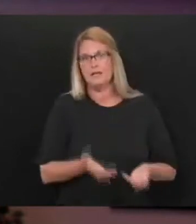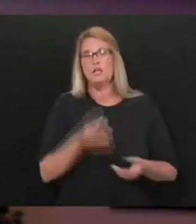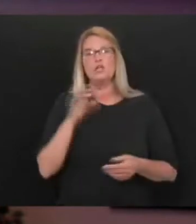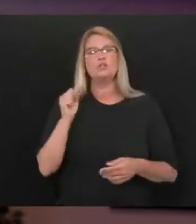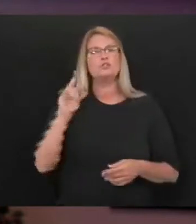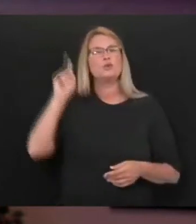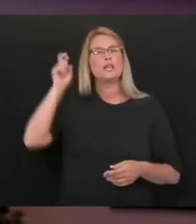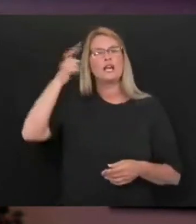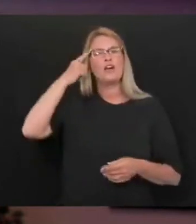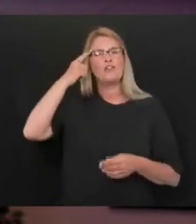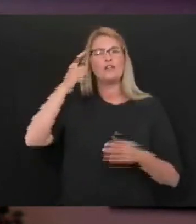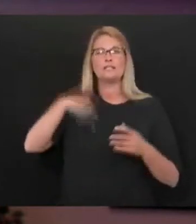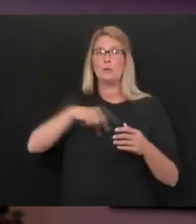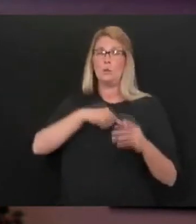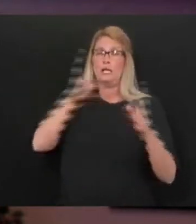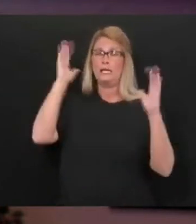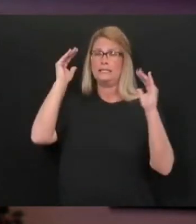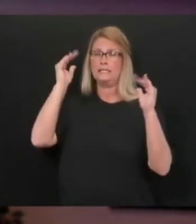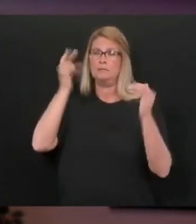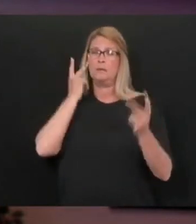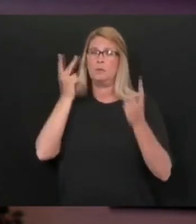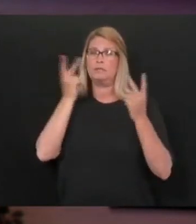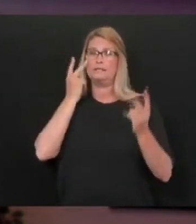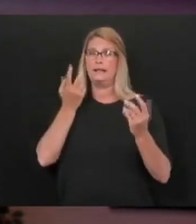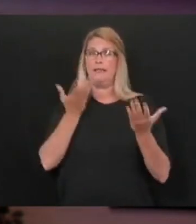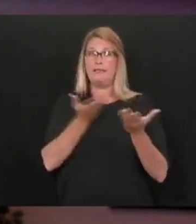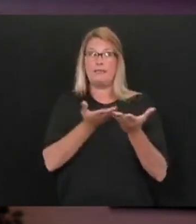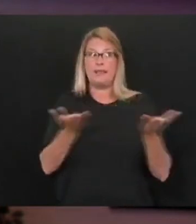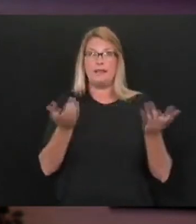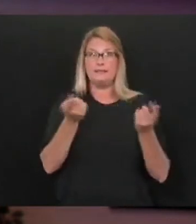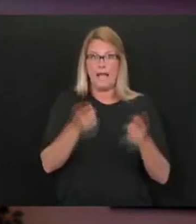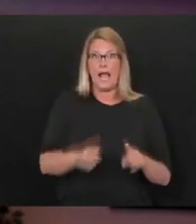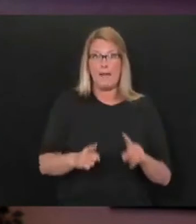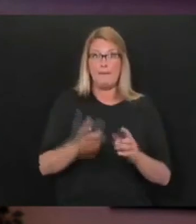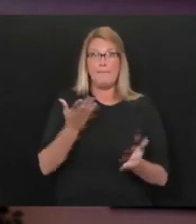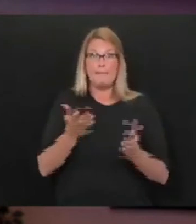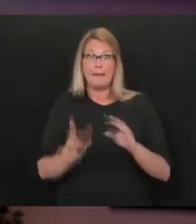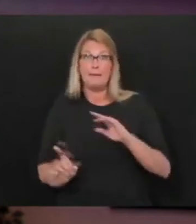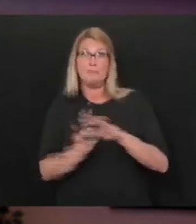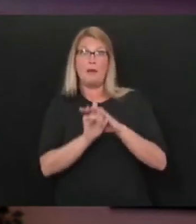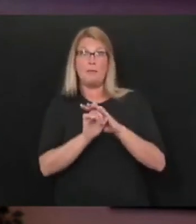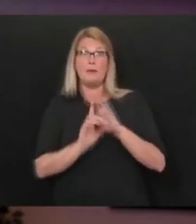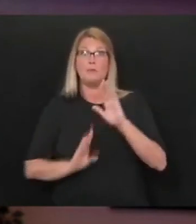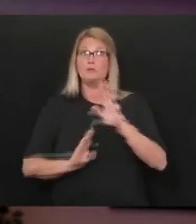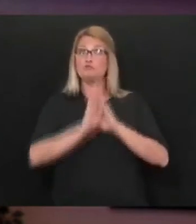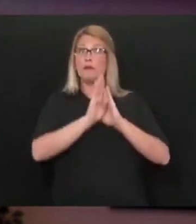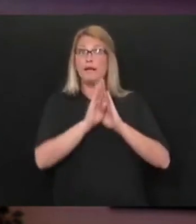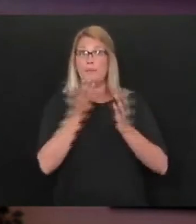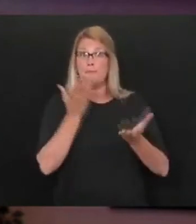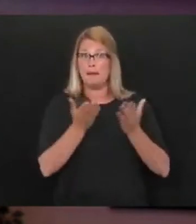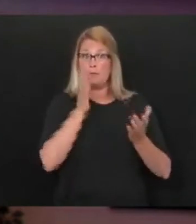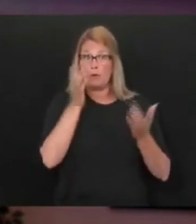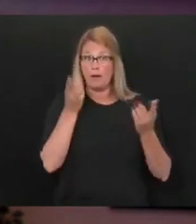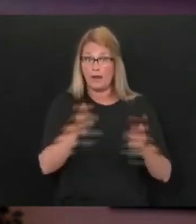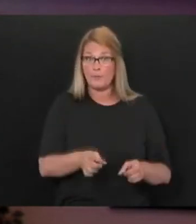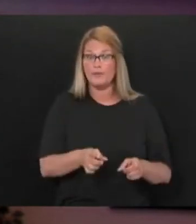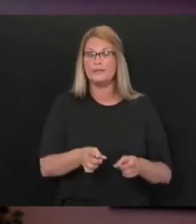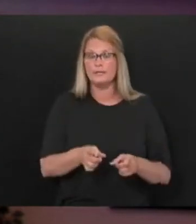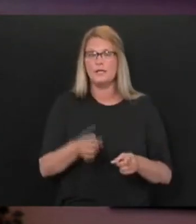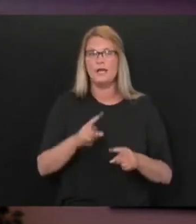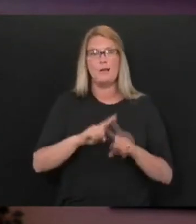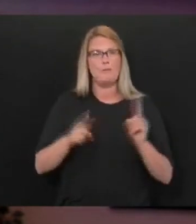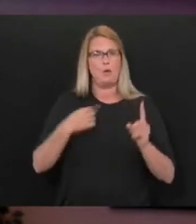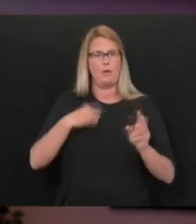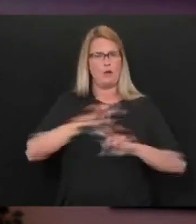we are anticipating that we will see issues that happen as we go forward with COVID. And we believe that we're in good